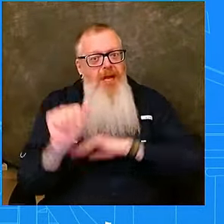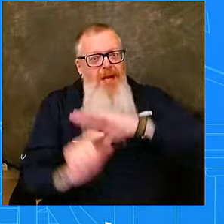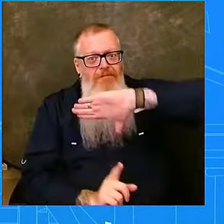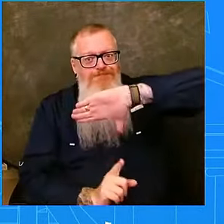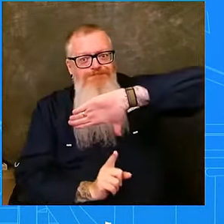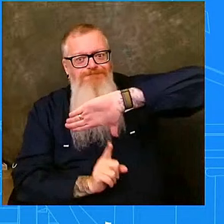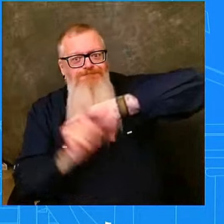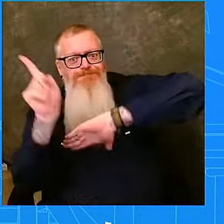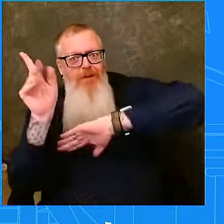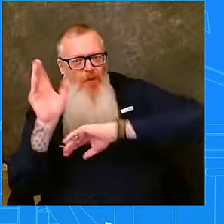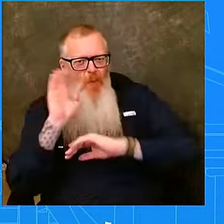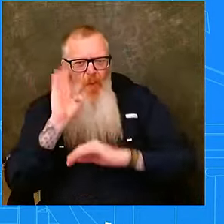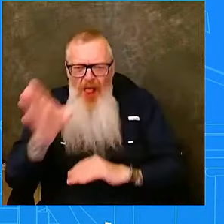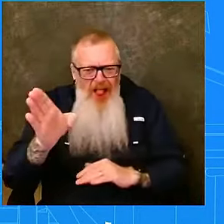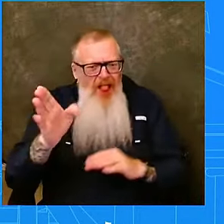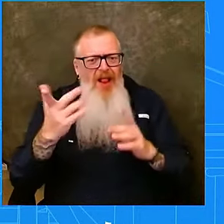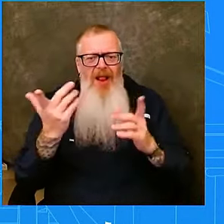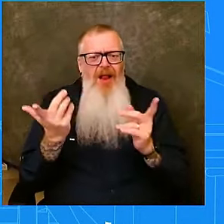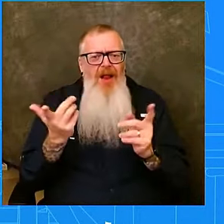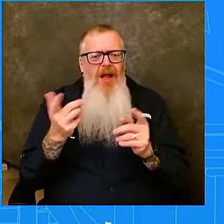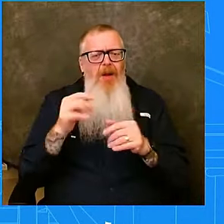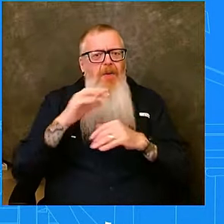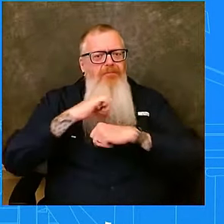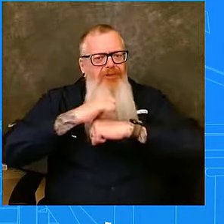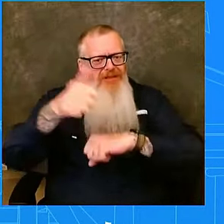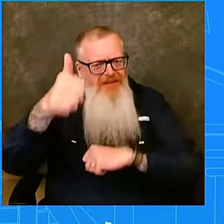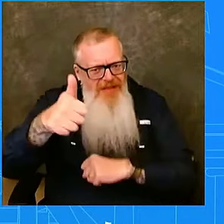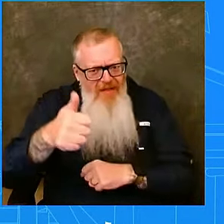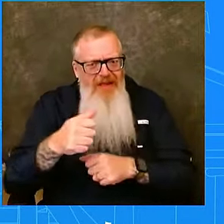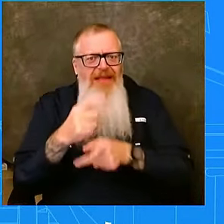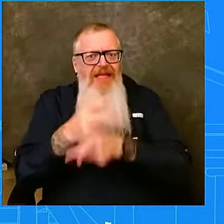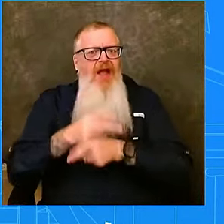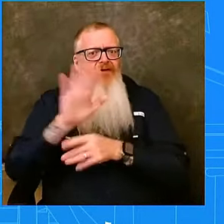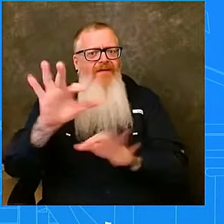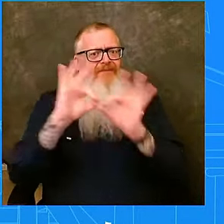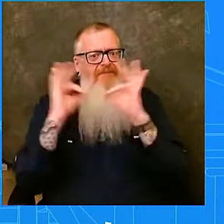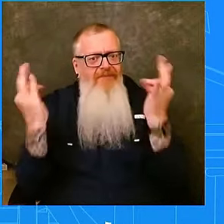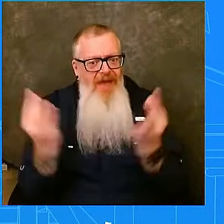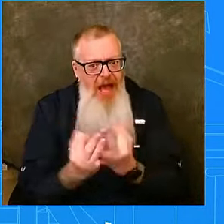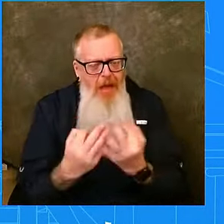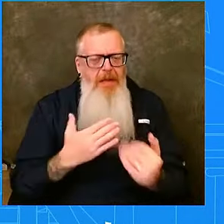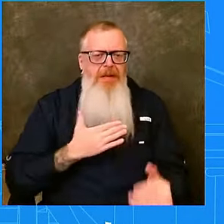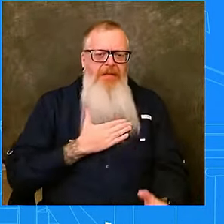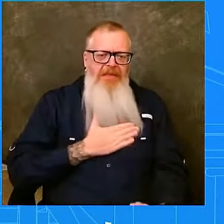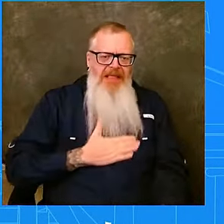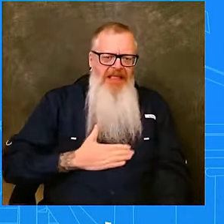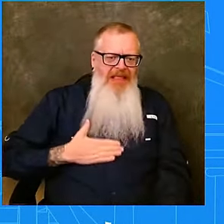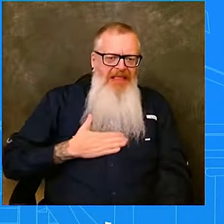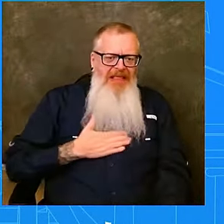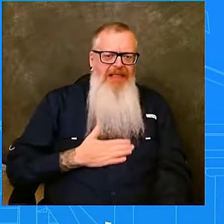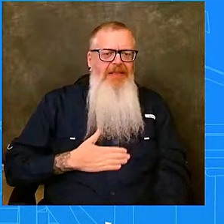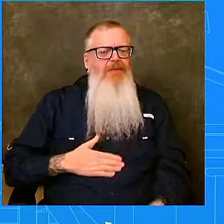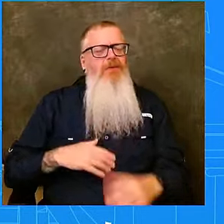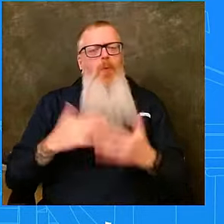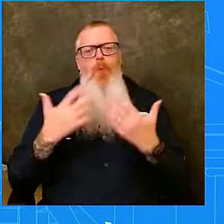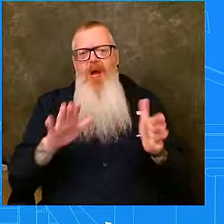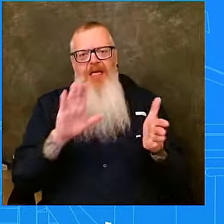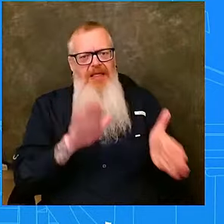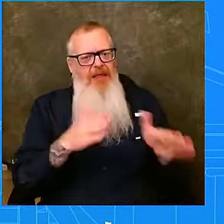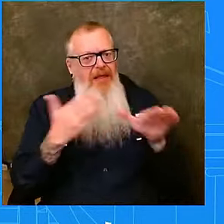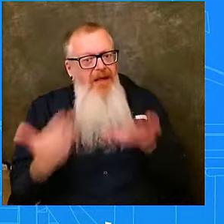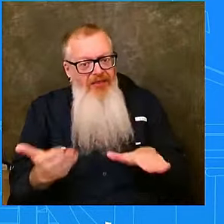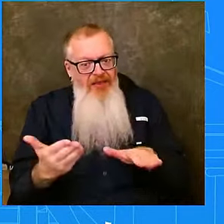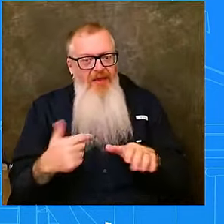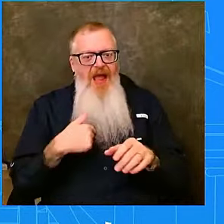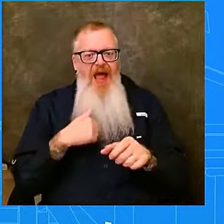We do not need to lose any lives as a result of this storm. We have the time to prepare. Make sure that you're taking those actions